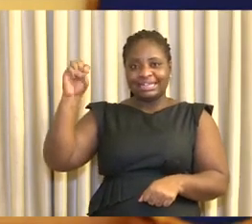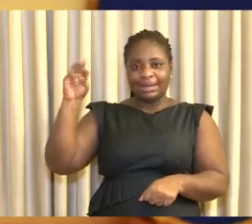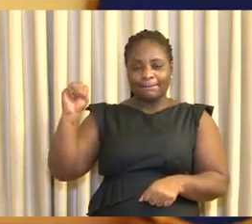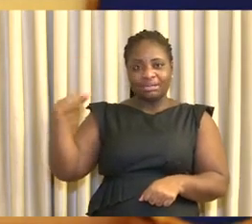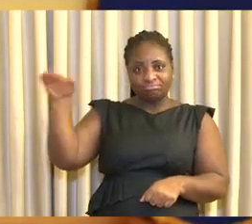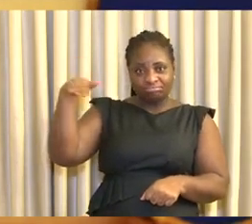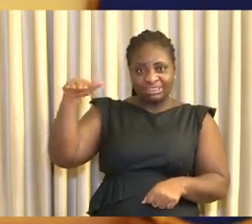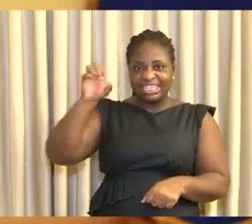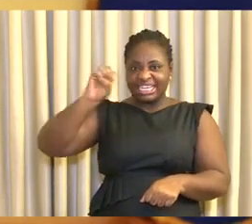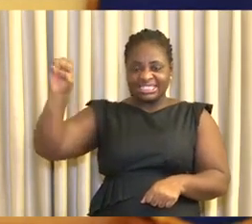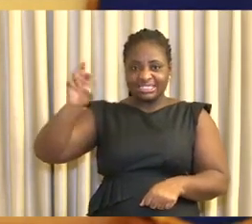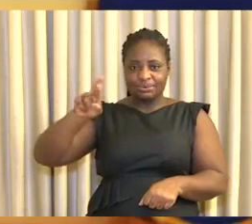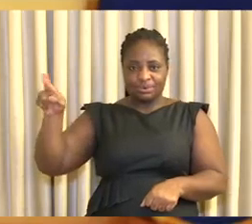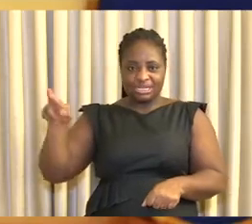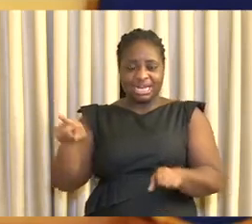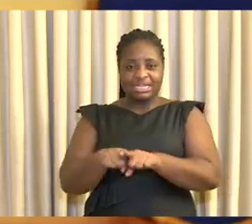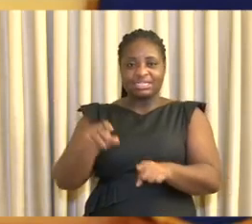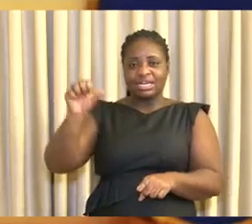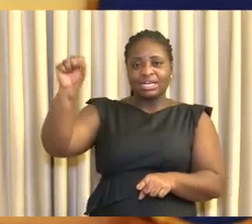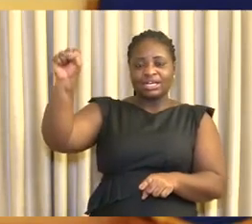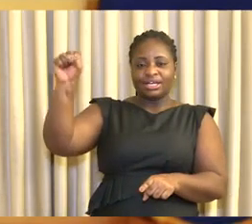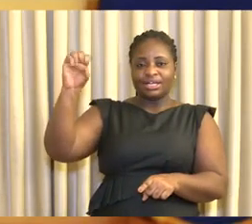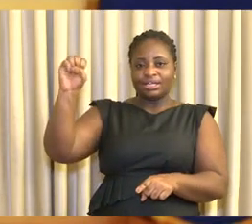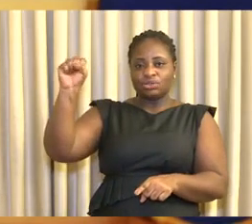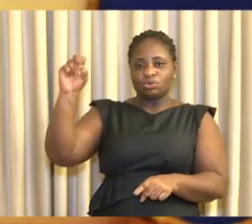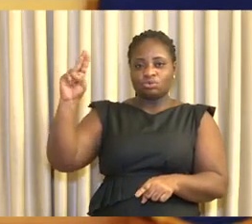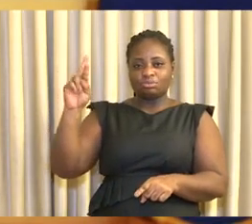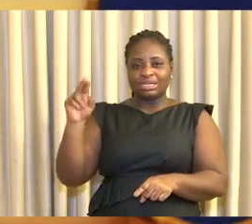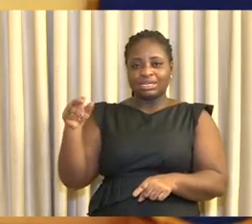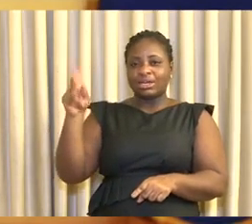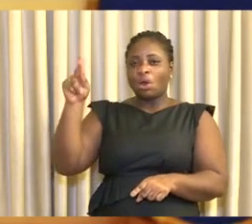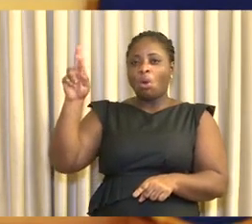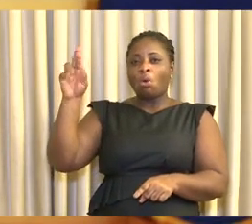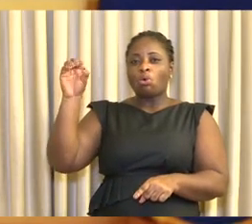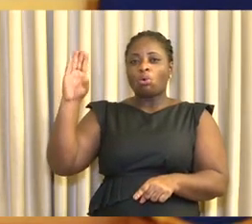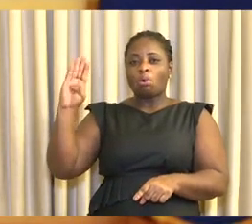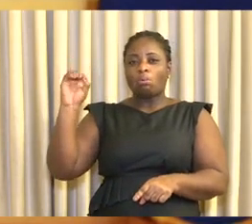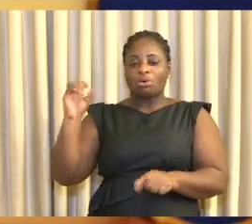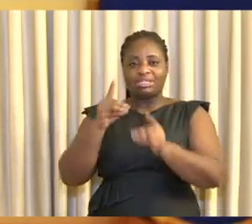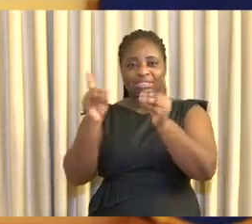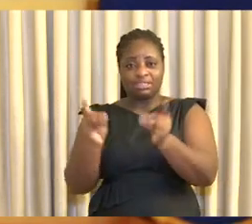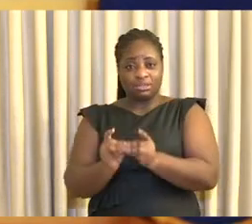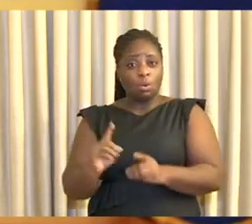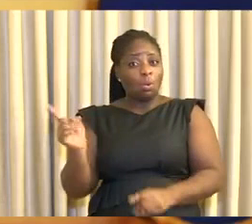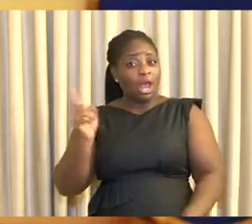and Temma metropolis, and in the eastern region like Esiwijamai and Lower Manyakobo districts.